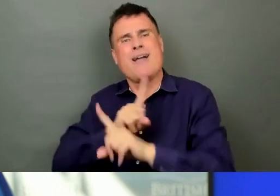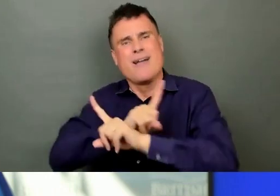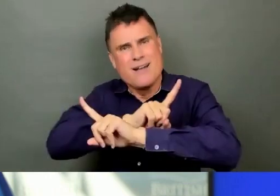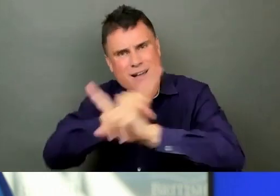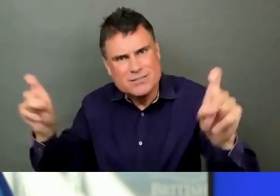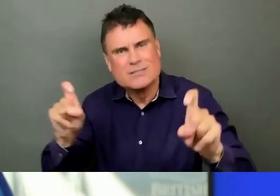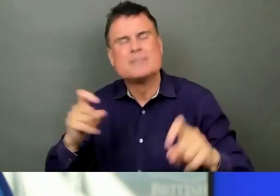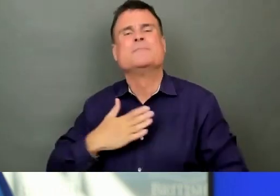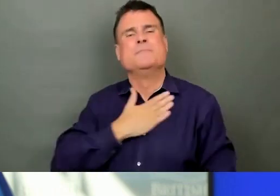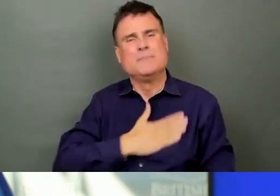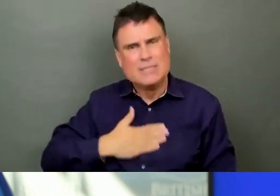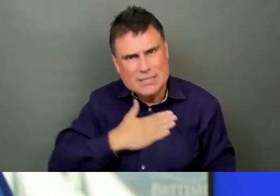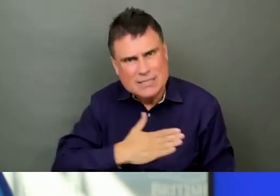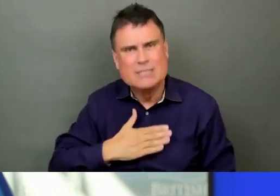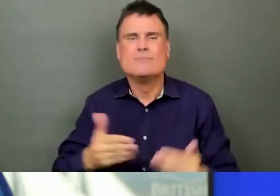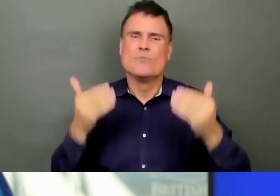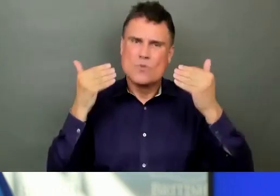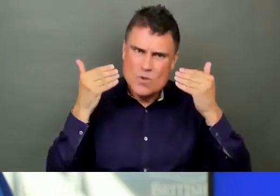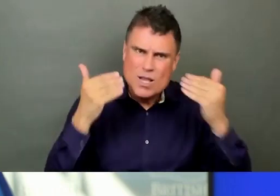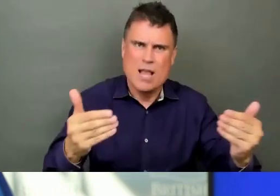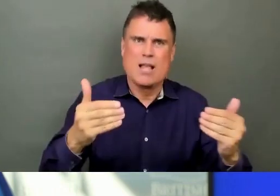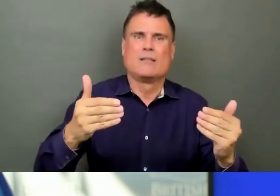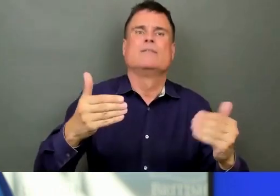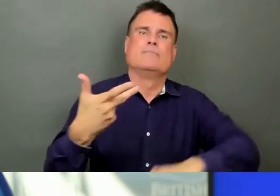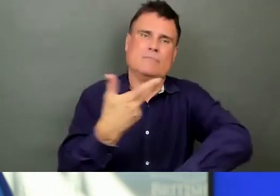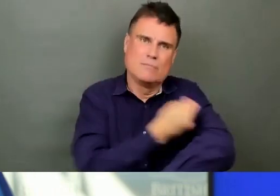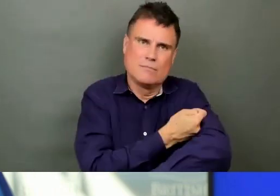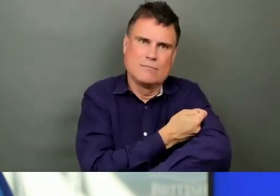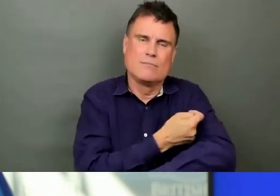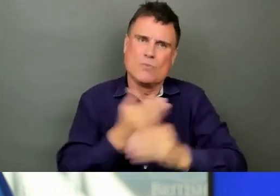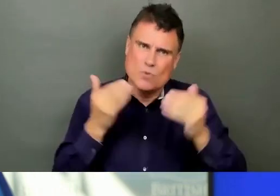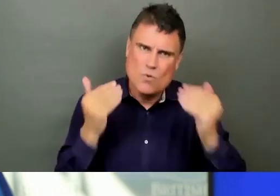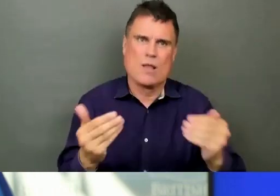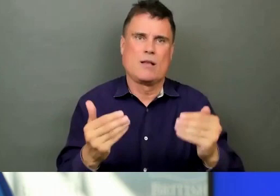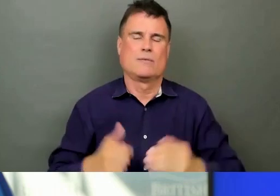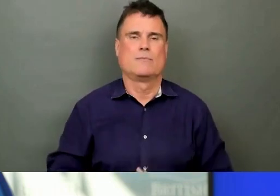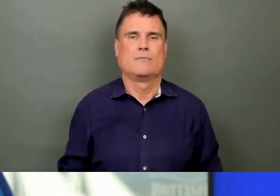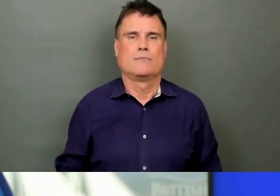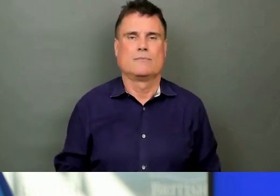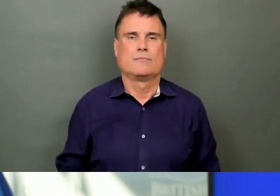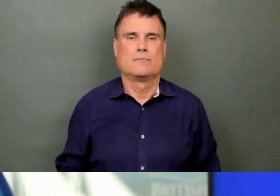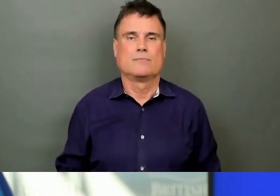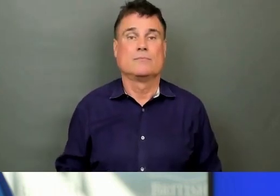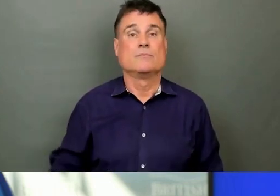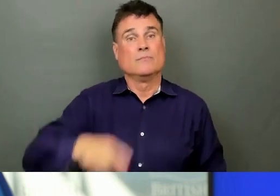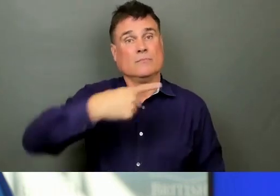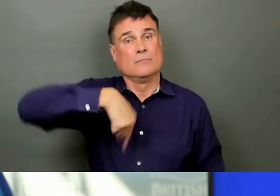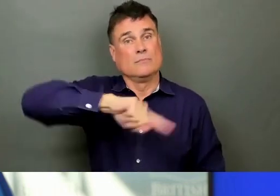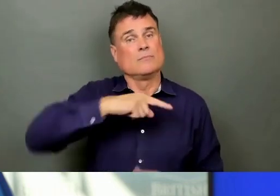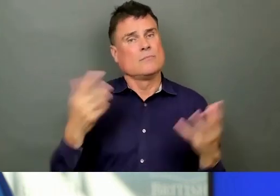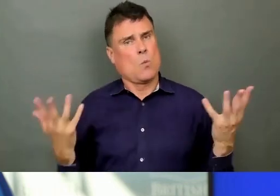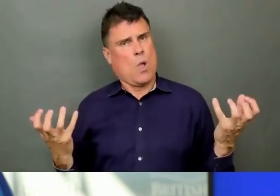number up. We don't want to be the best in the world. We want to be as high in terms of immunization rate as we can go.